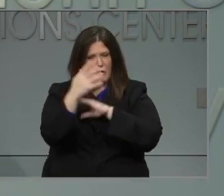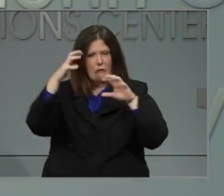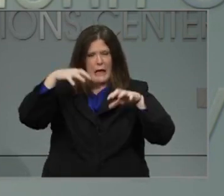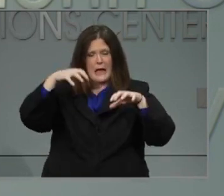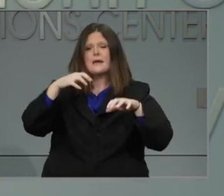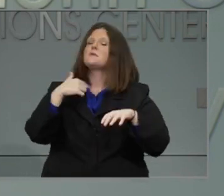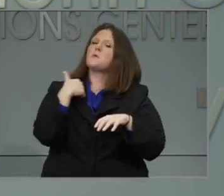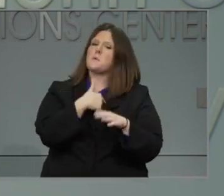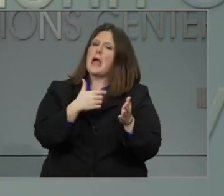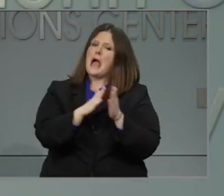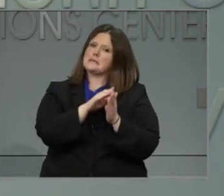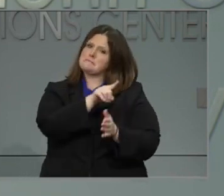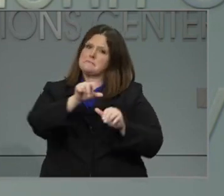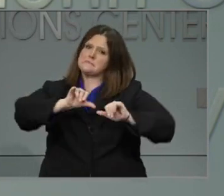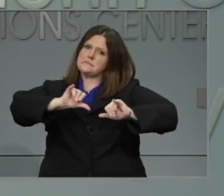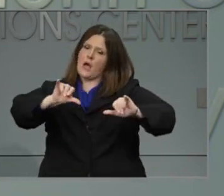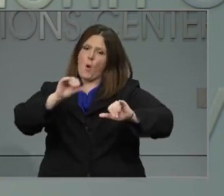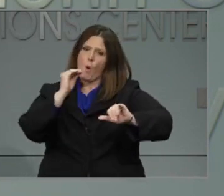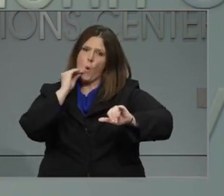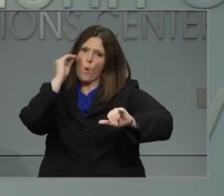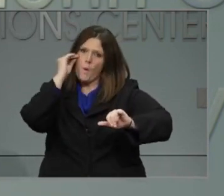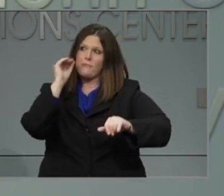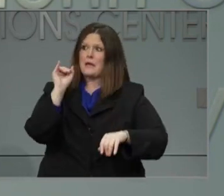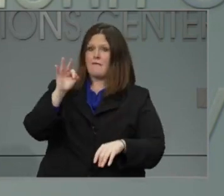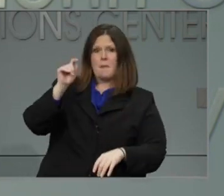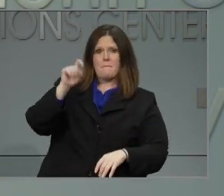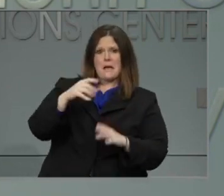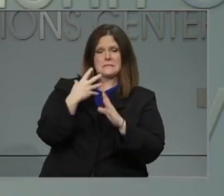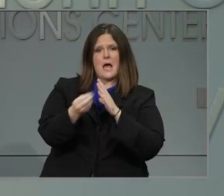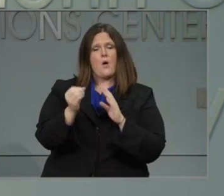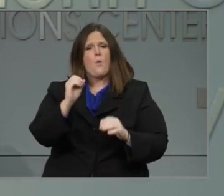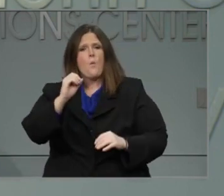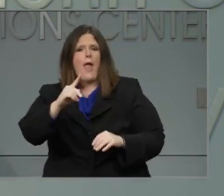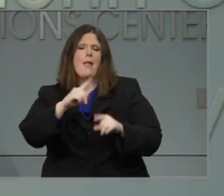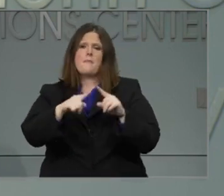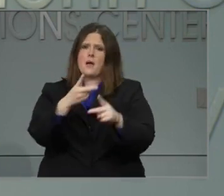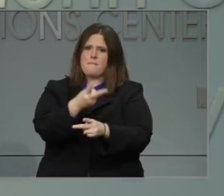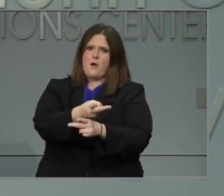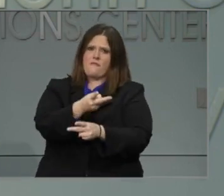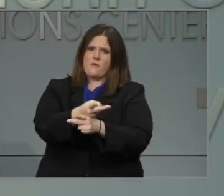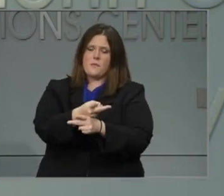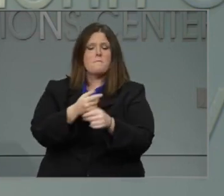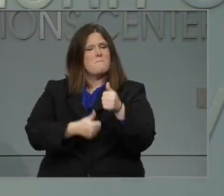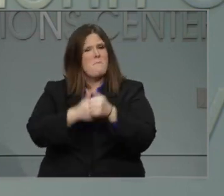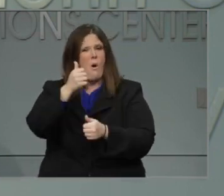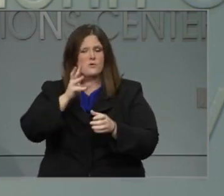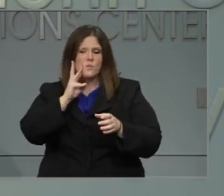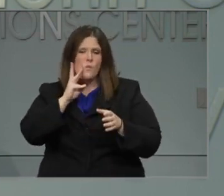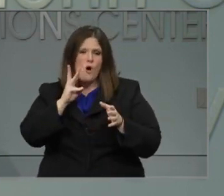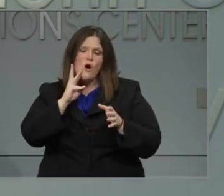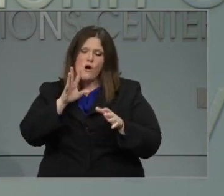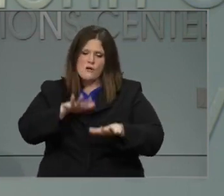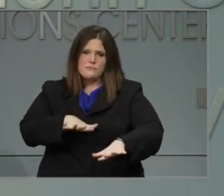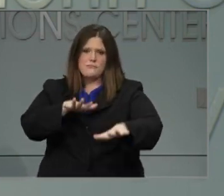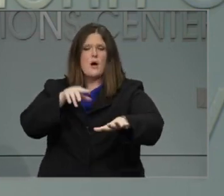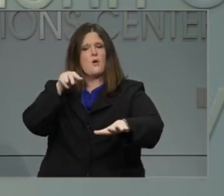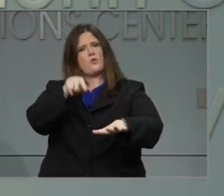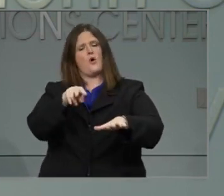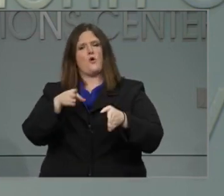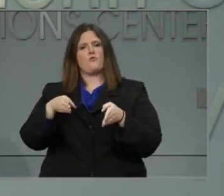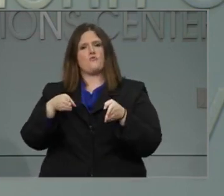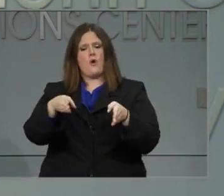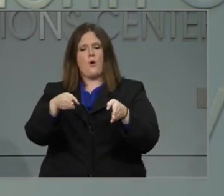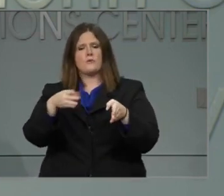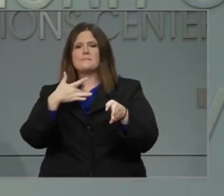There will likely be many places where roads are flooded or covered by water. When a road is covered by water, you don't know